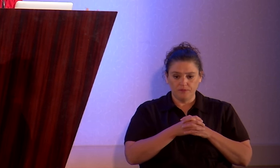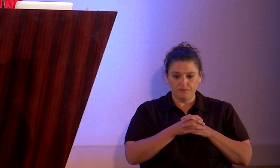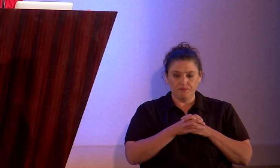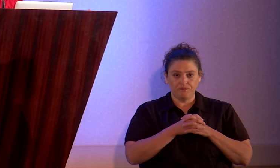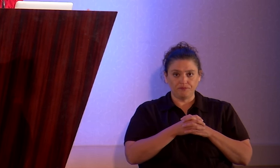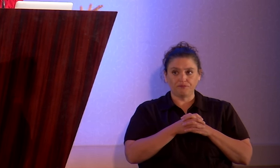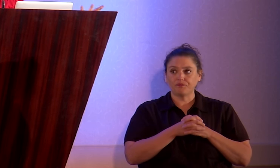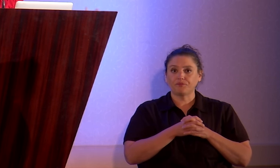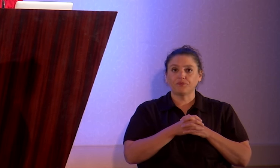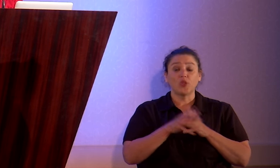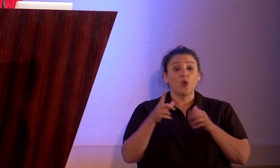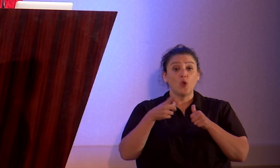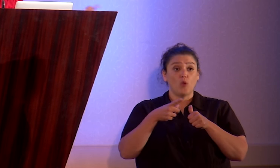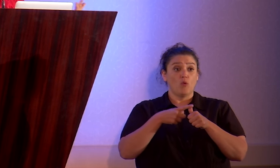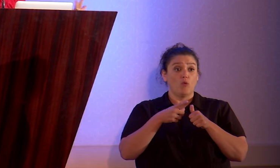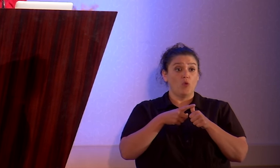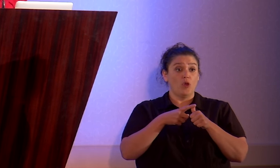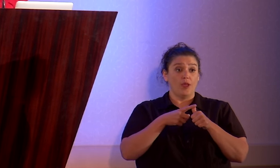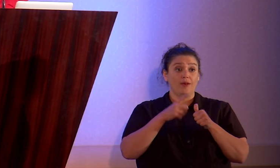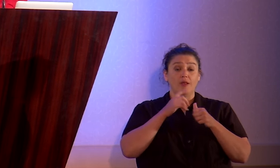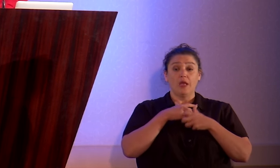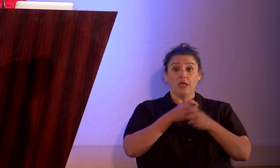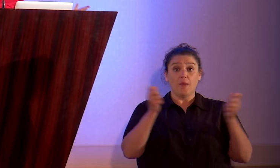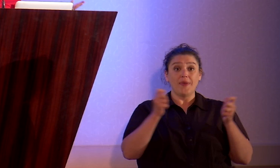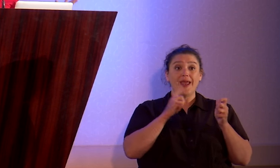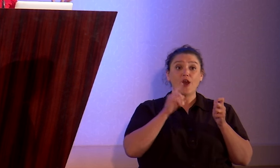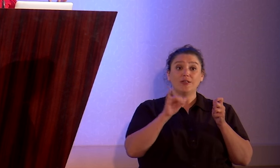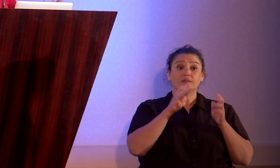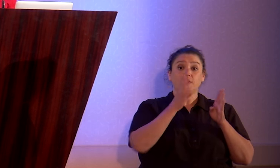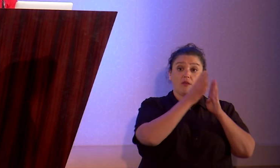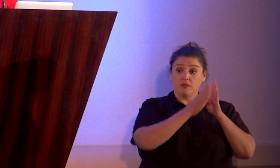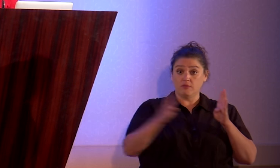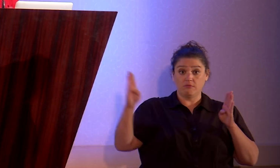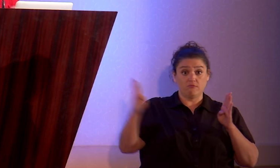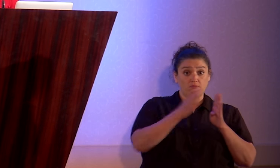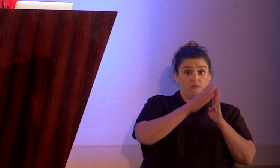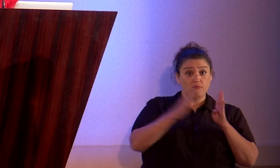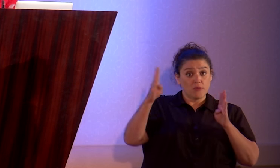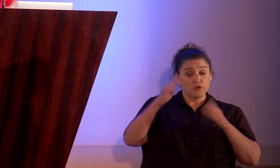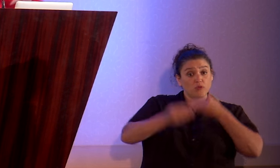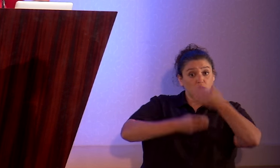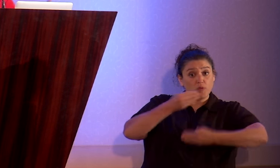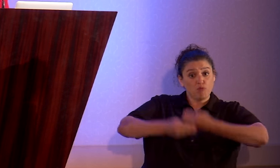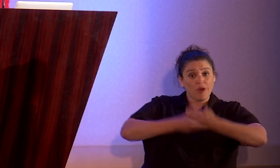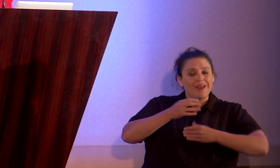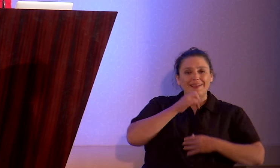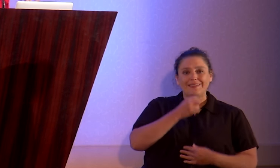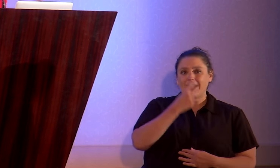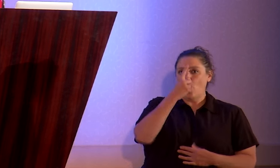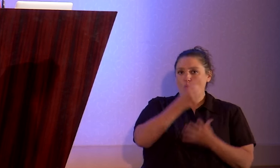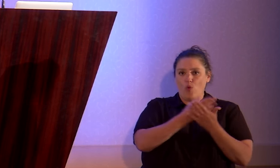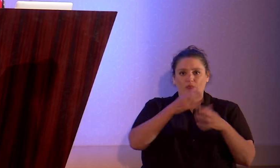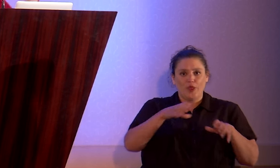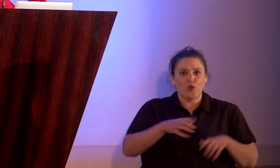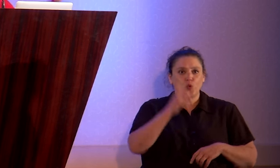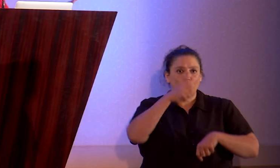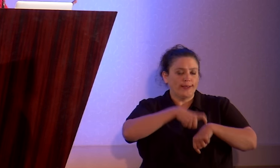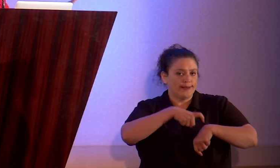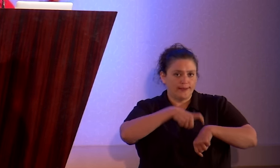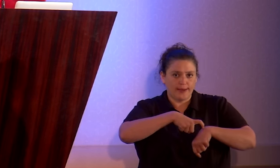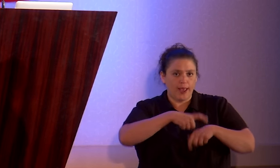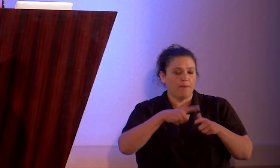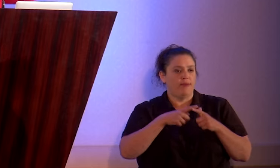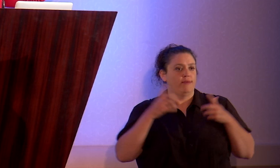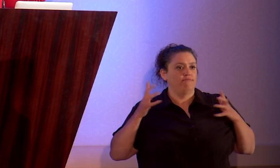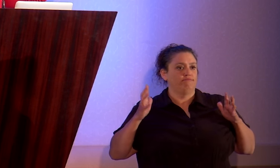One, coming out is a spectrum and a process. Coming out is not a single step that we take once and are then done